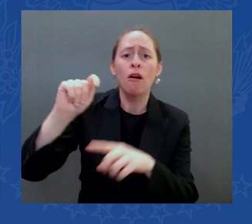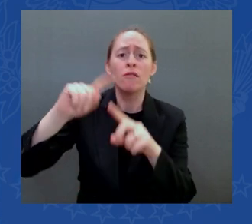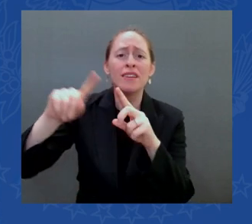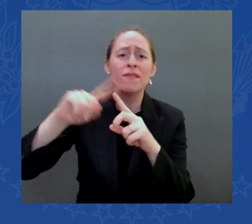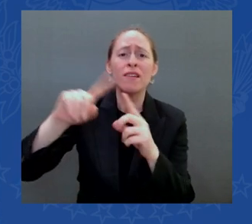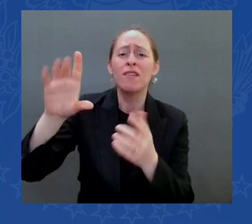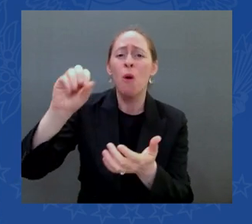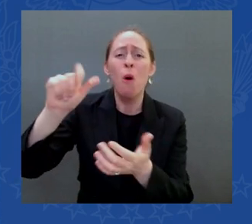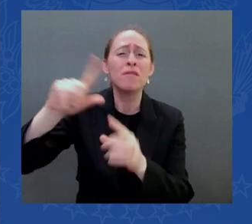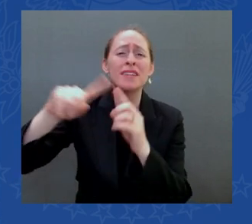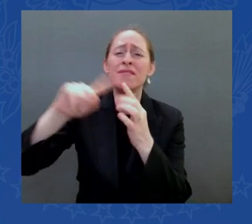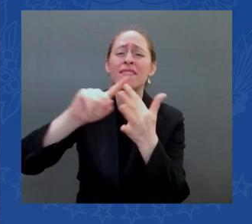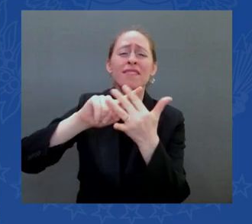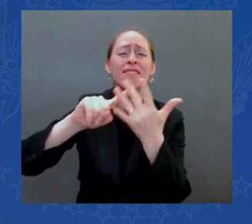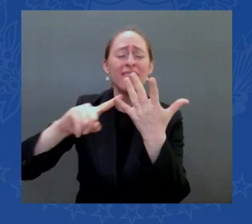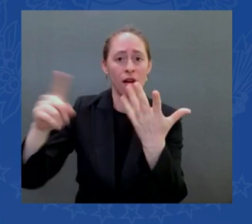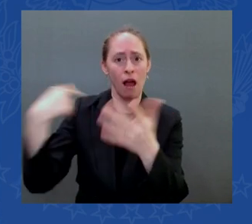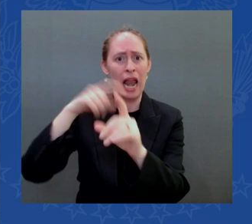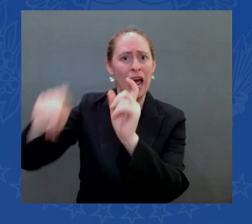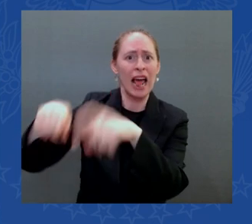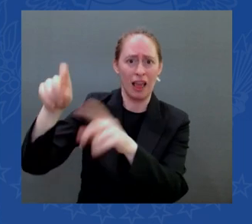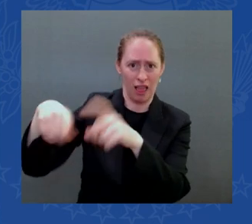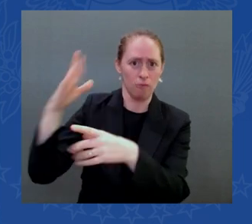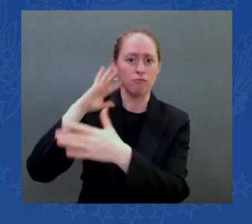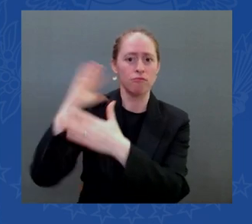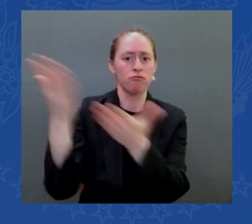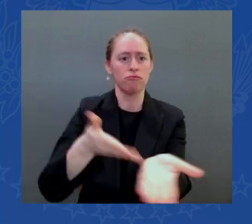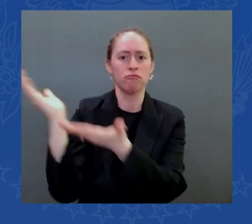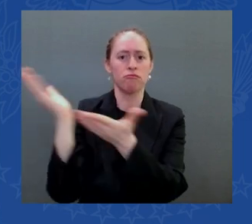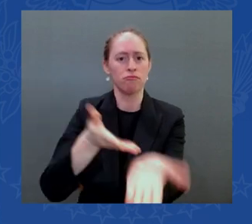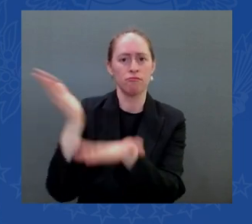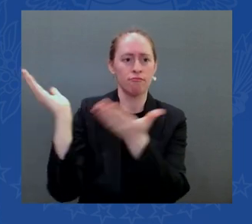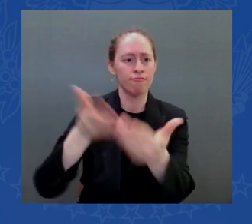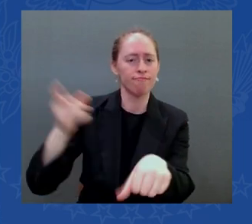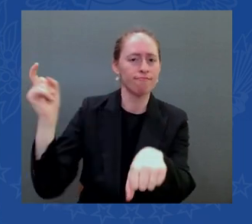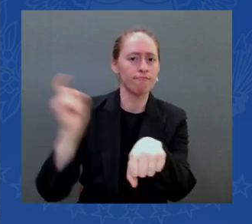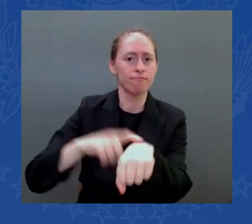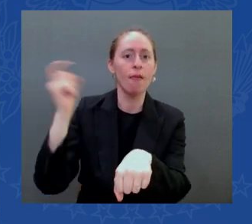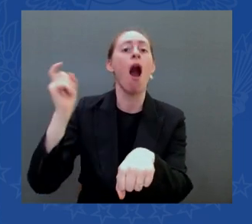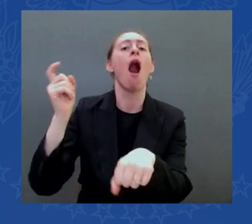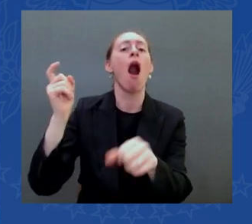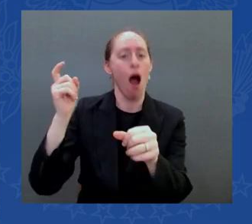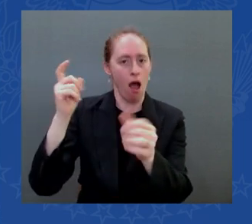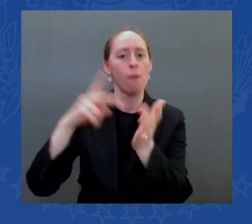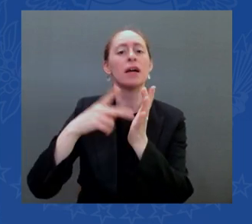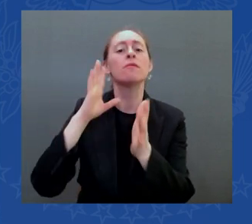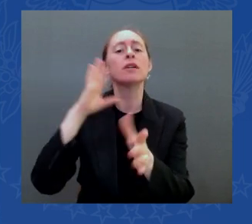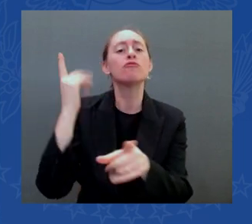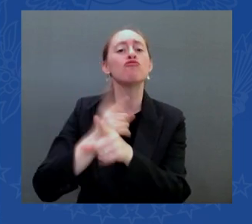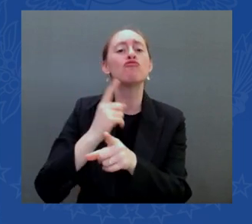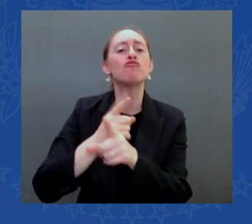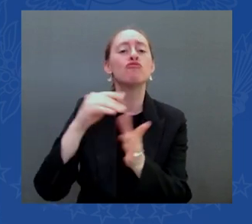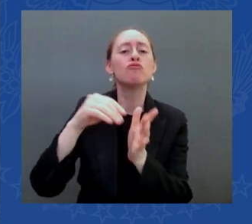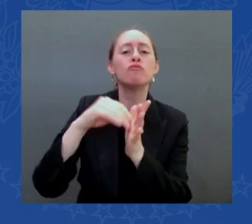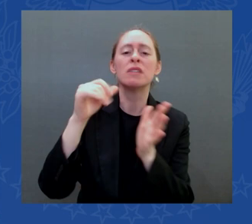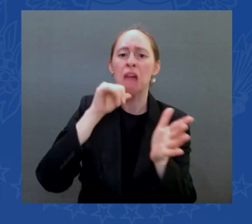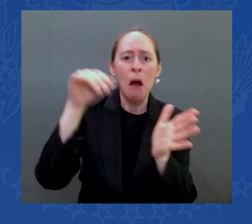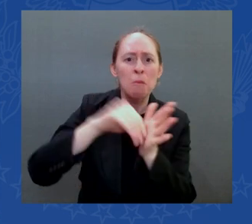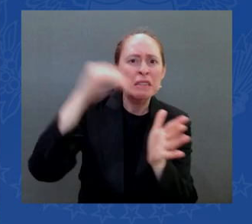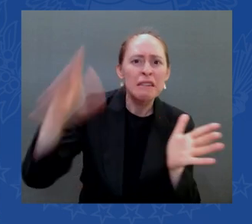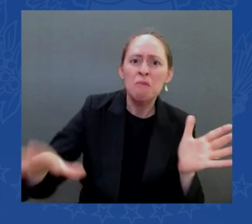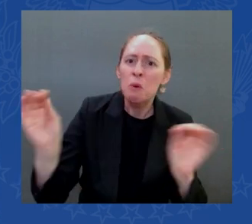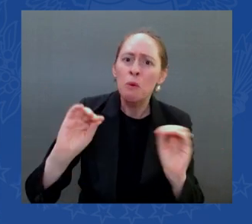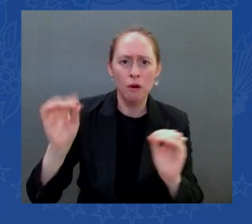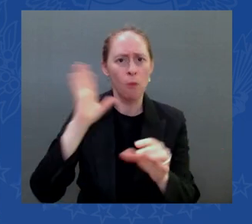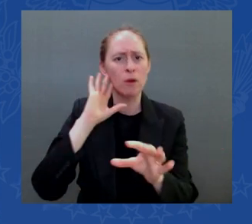economic boom for the city of Portsmouth in the state of New Hampshire this is also about our national security if you